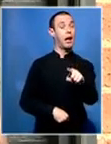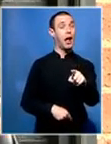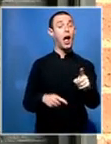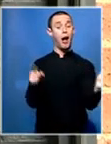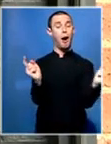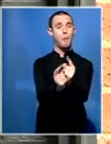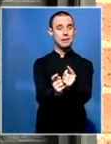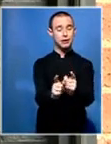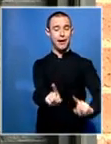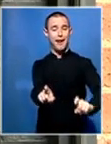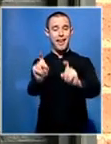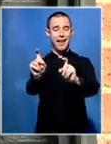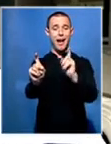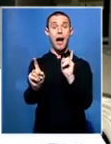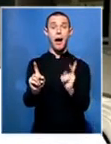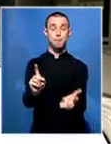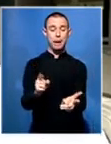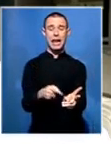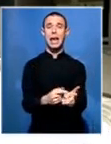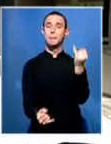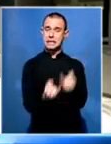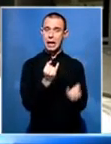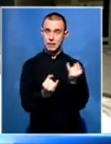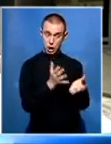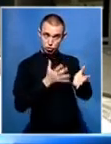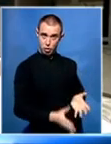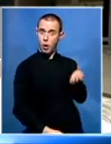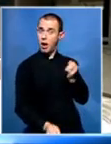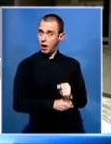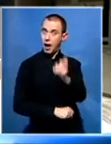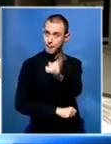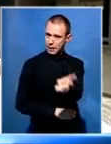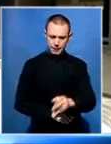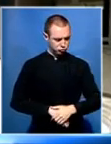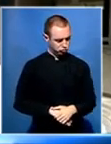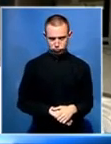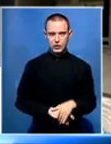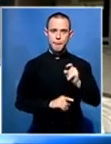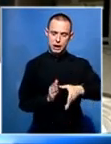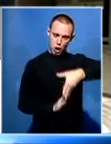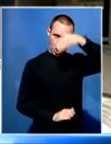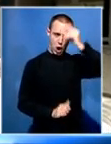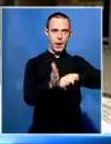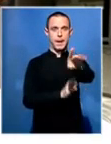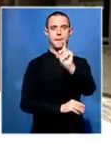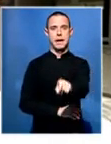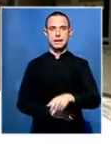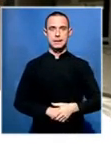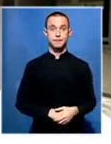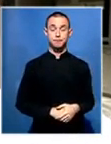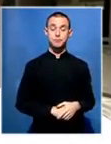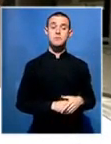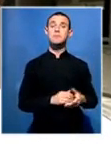and make the same mistakes. Most of the players we had in 1996, the players who started playing